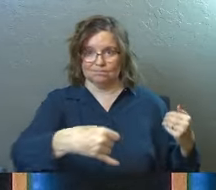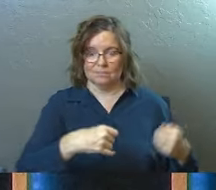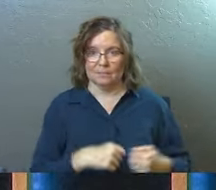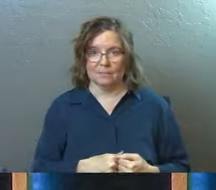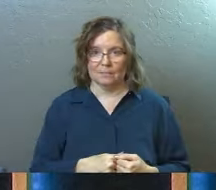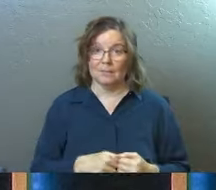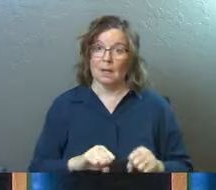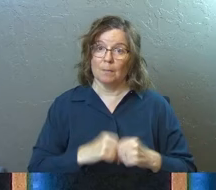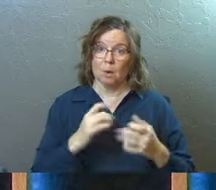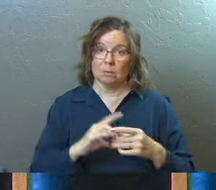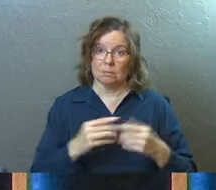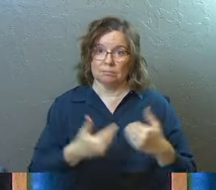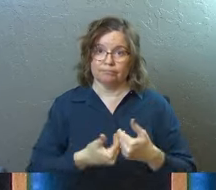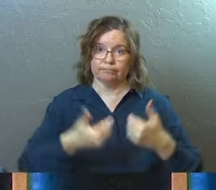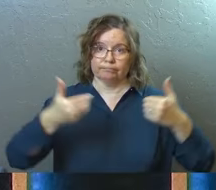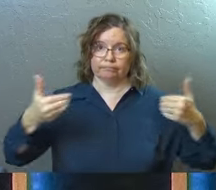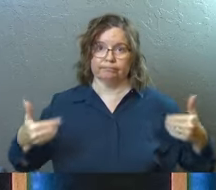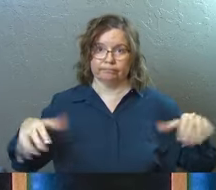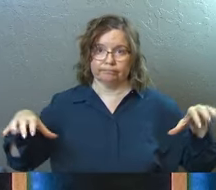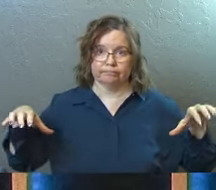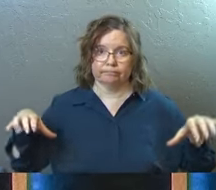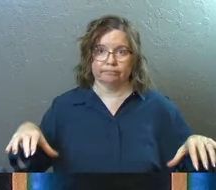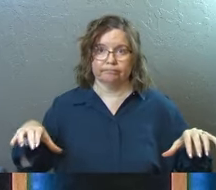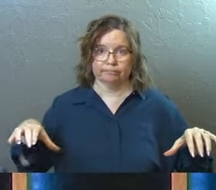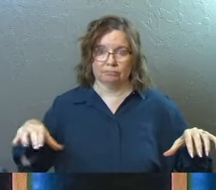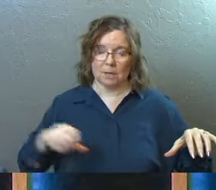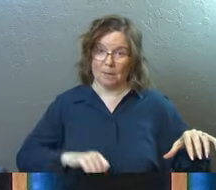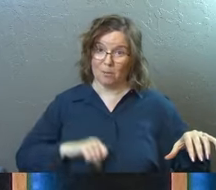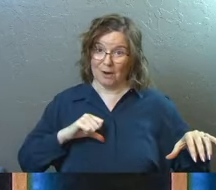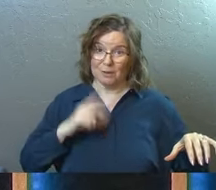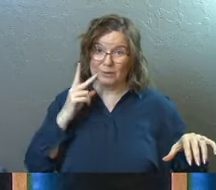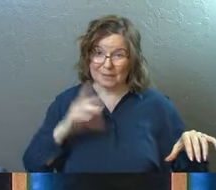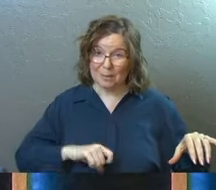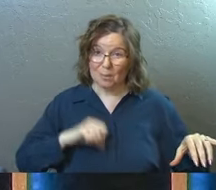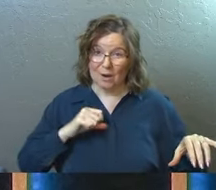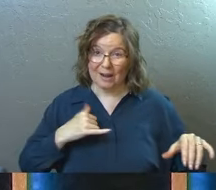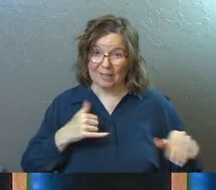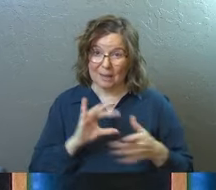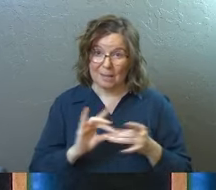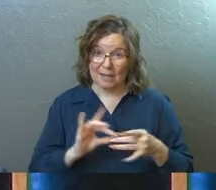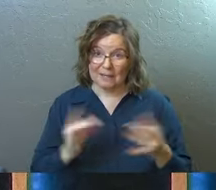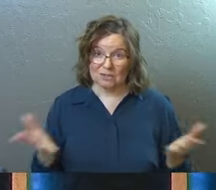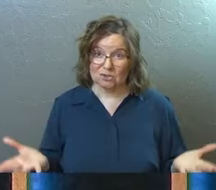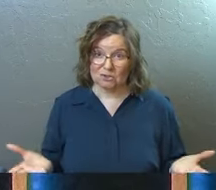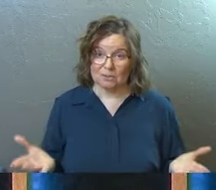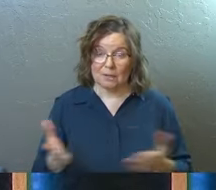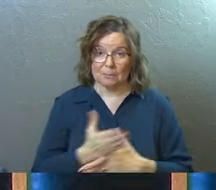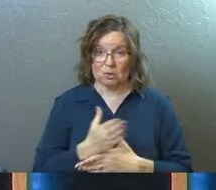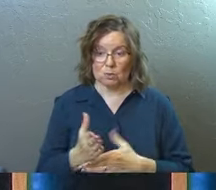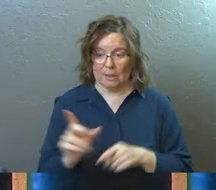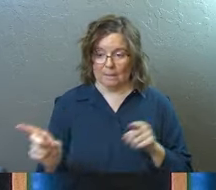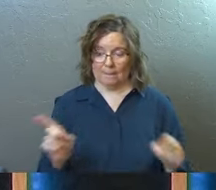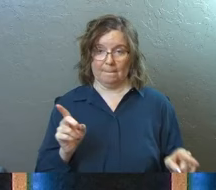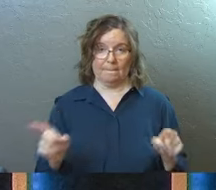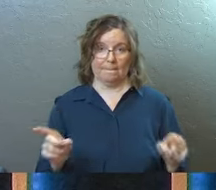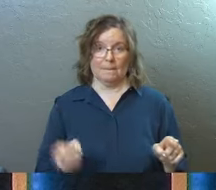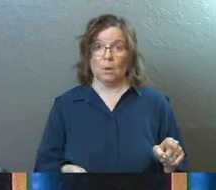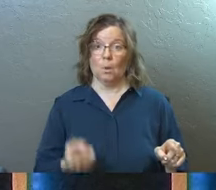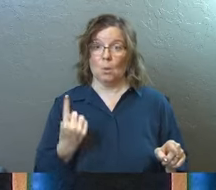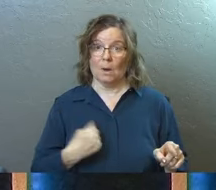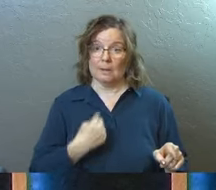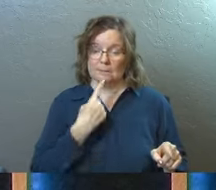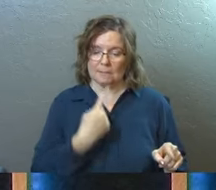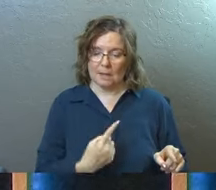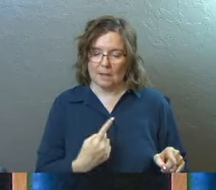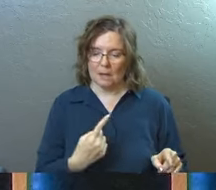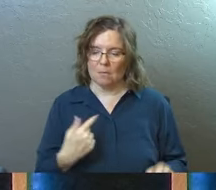There was a brokenness between them. There was a pride. Do you see the pride in that passage? Between them. One of them